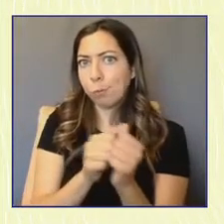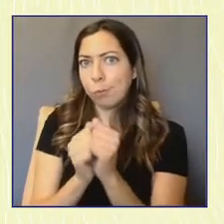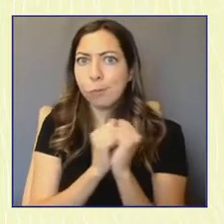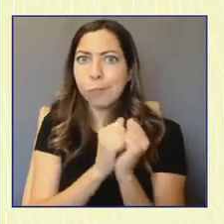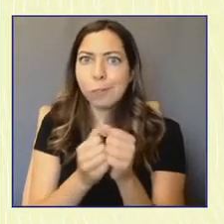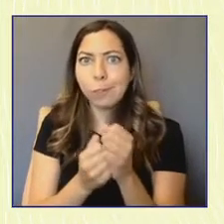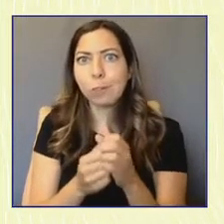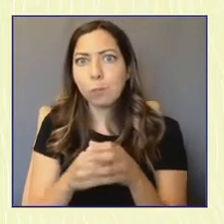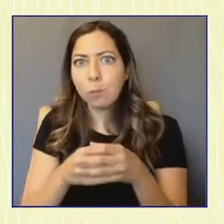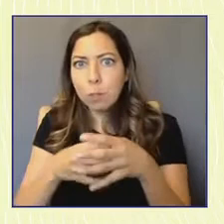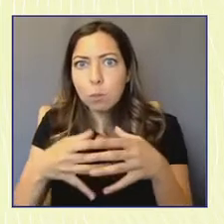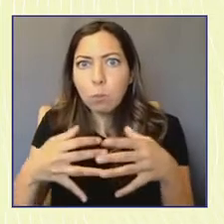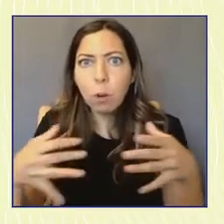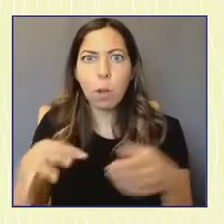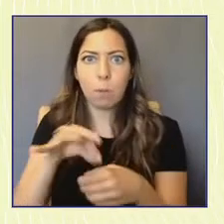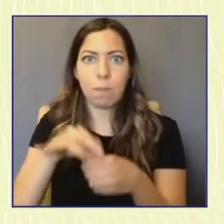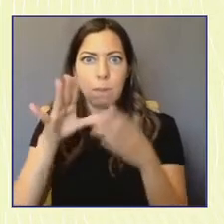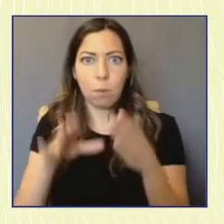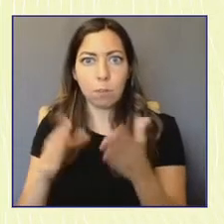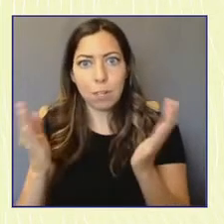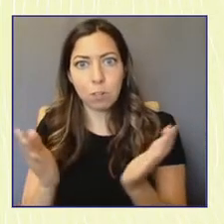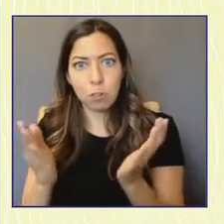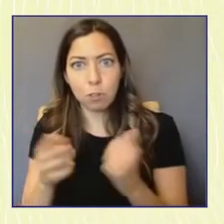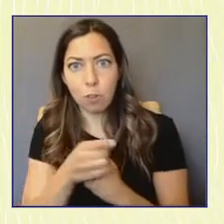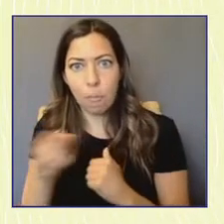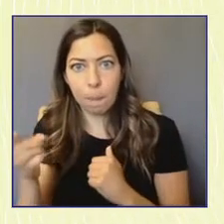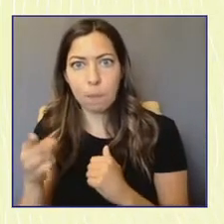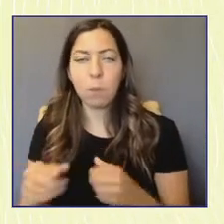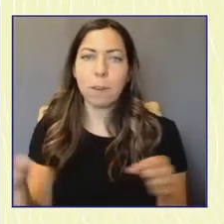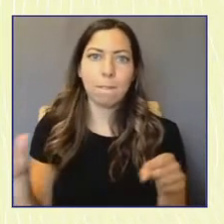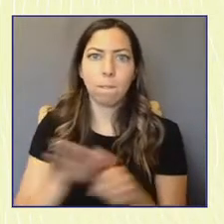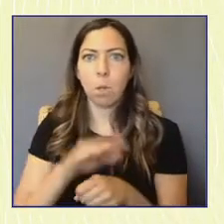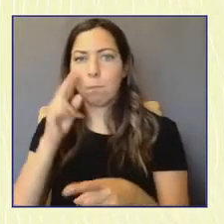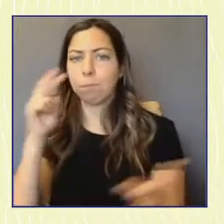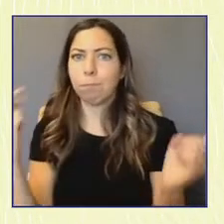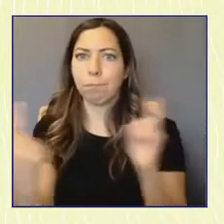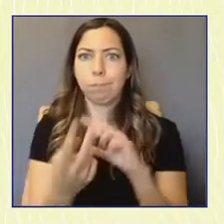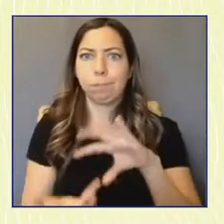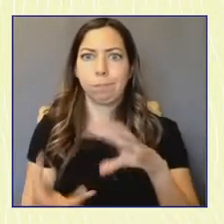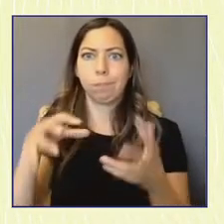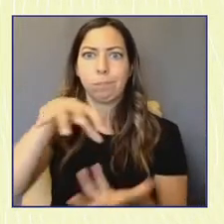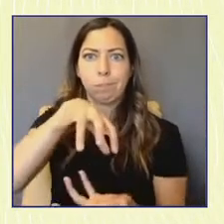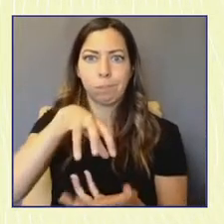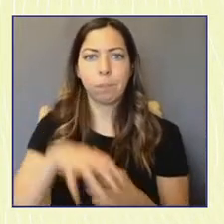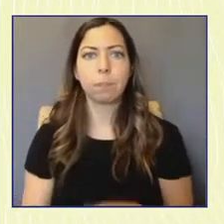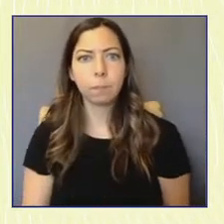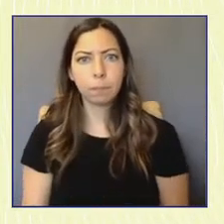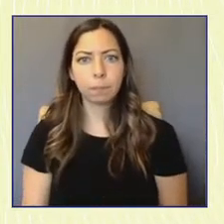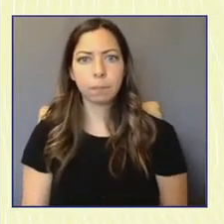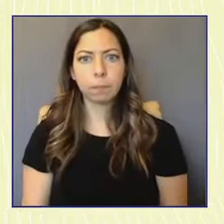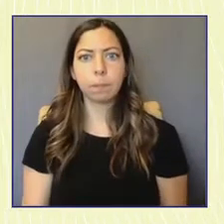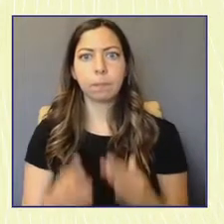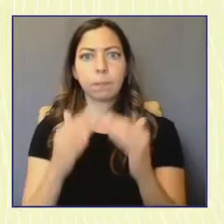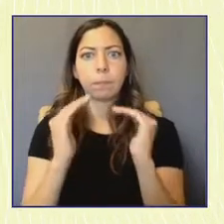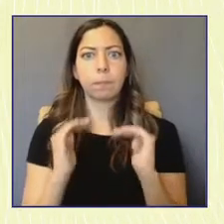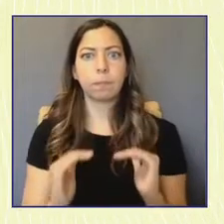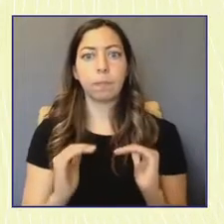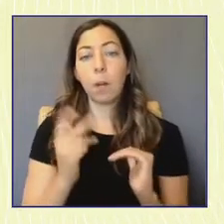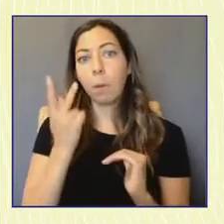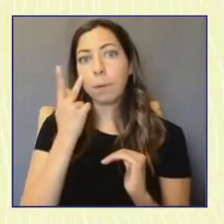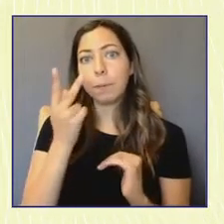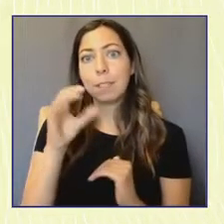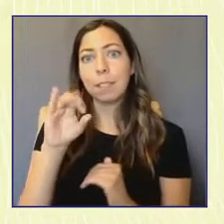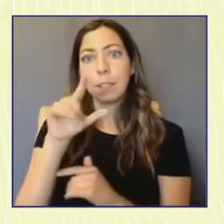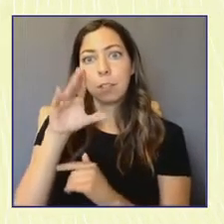reporters. And we need a paradigm shift. Next slide, please. What you'll see in the Circle Growing Voters Report